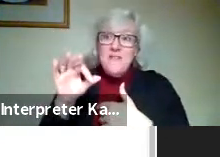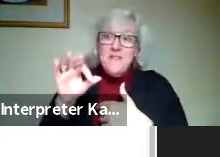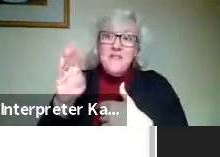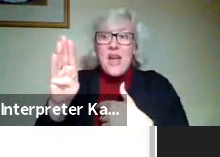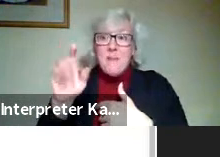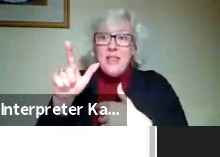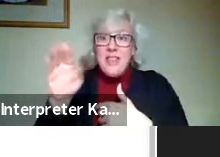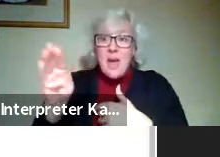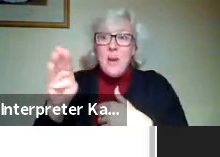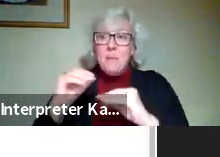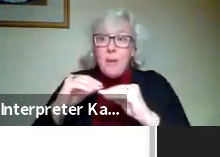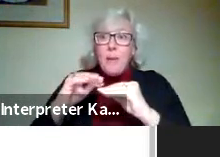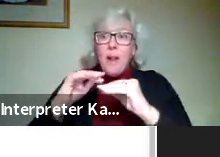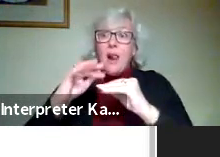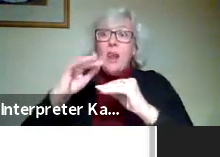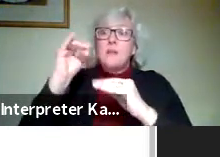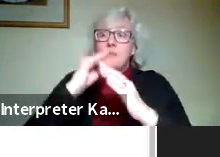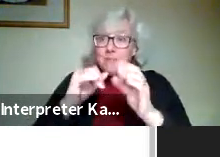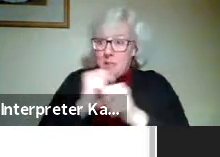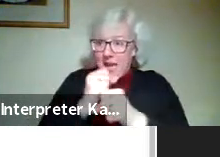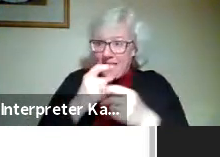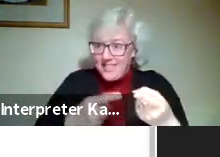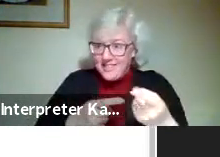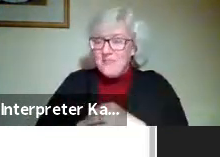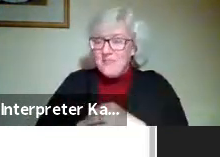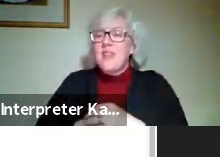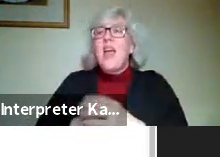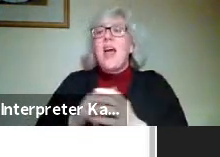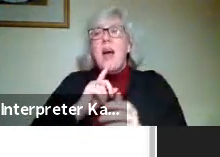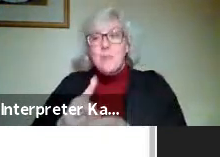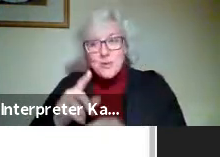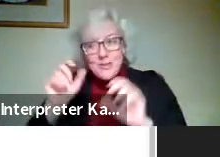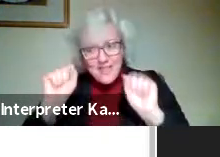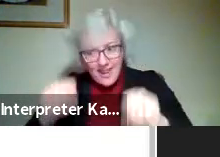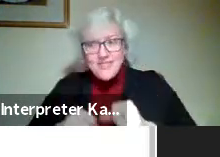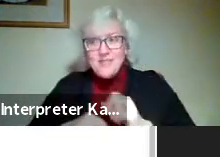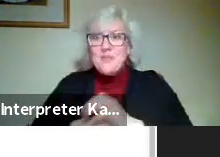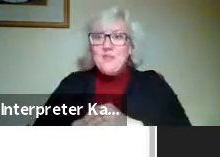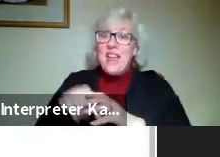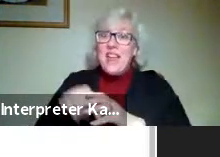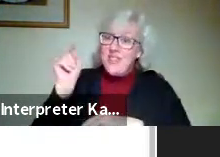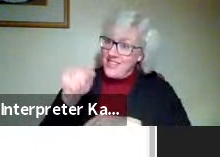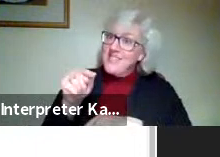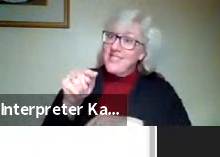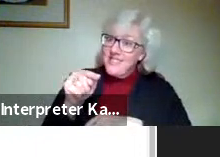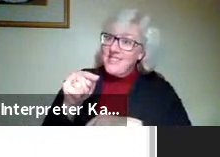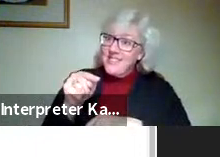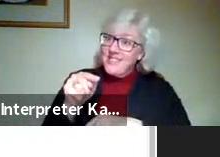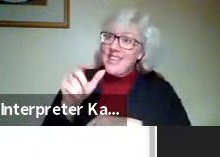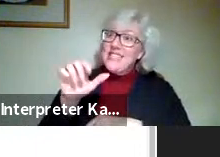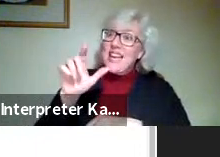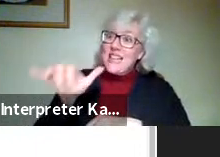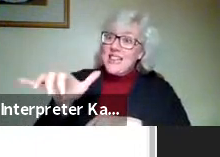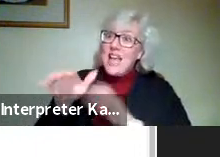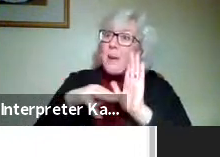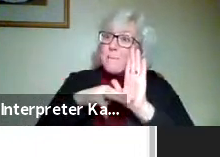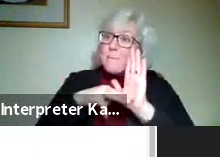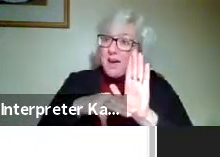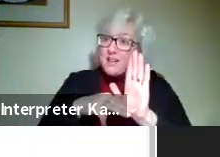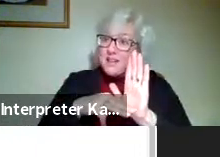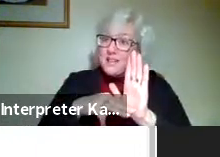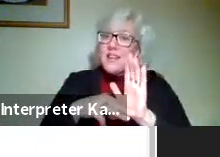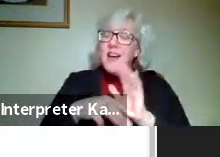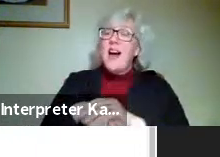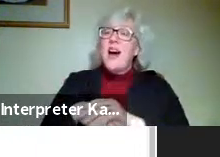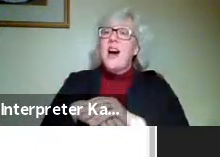doing some of these prototypes. But yes, absolutely. Michelle, you're dead on. This is a clay model of a prototype